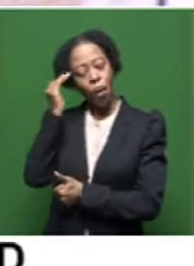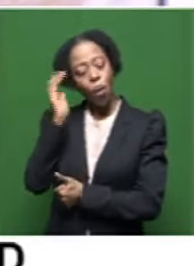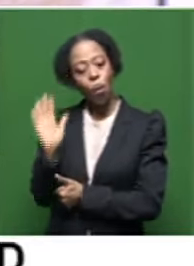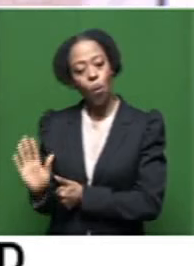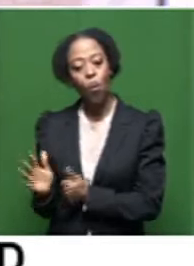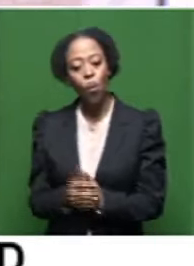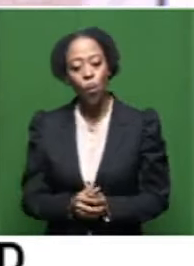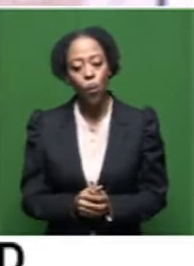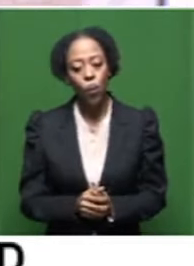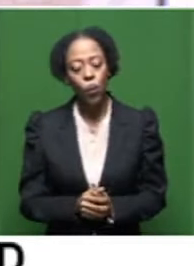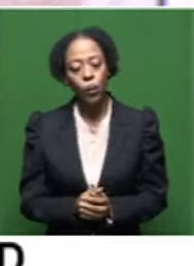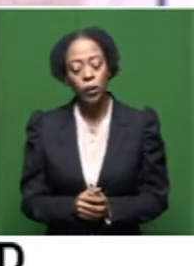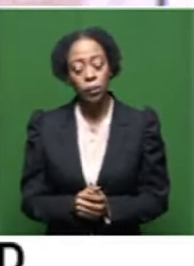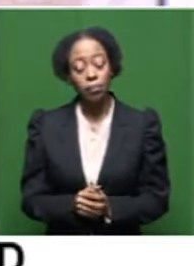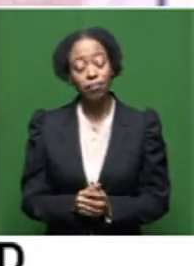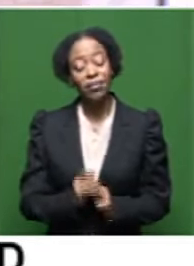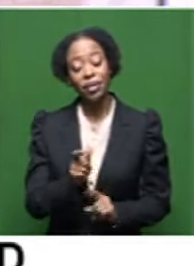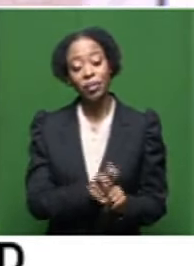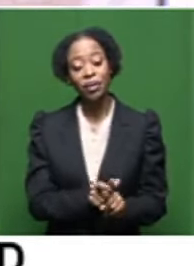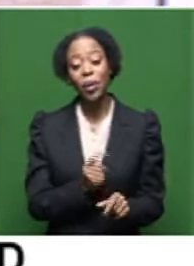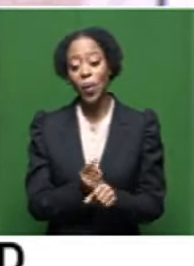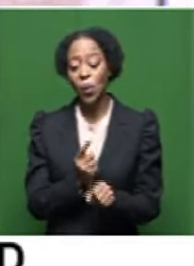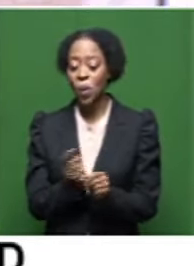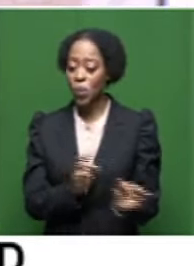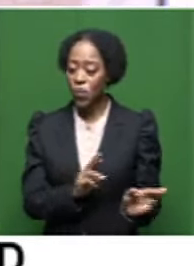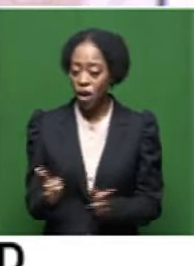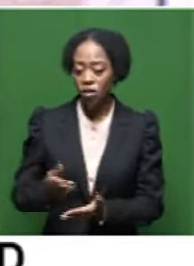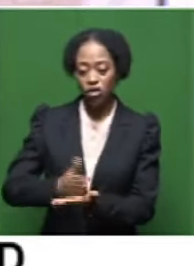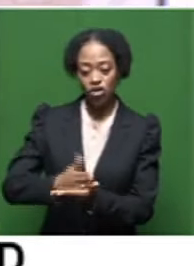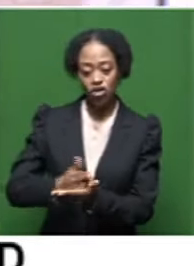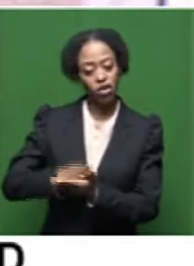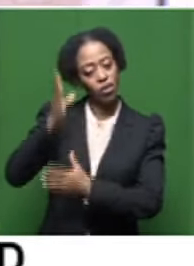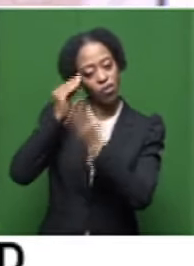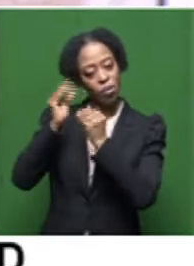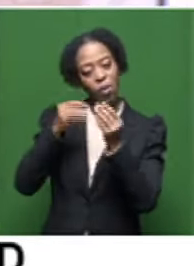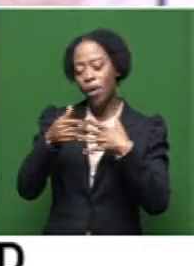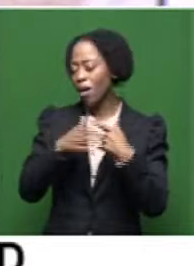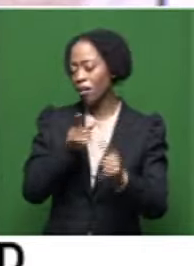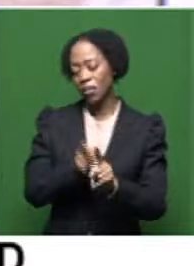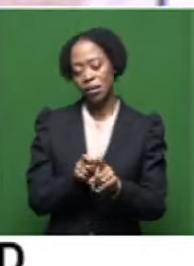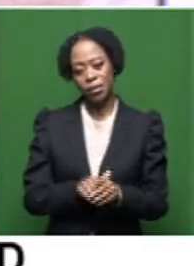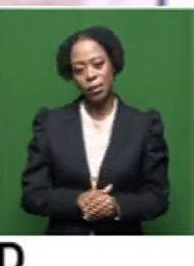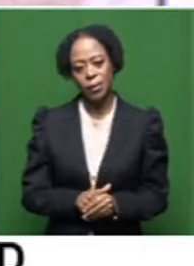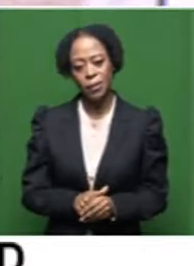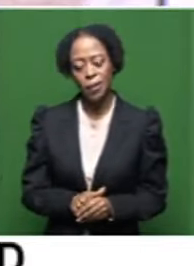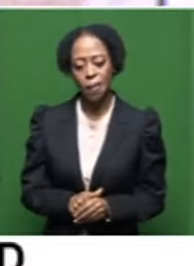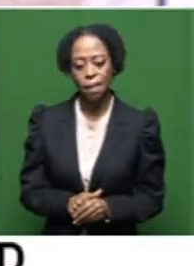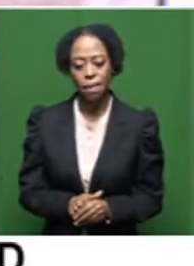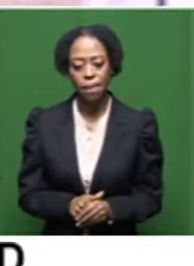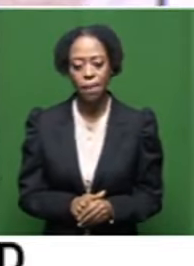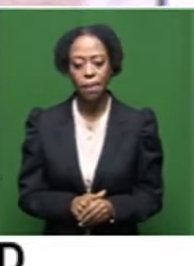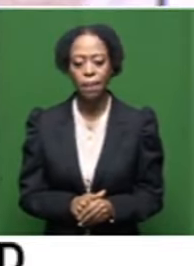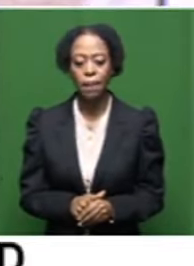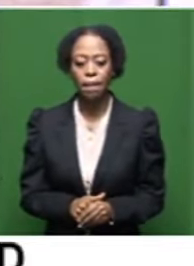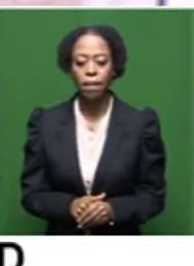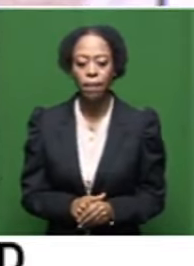yeah, he was someone who was always prepared to share anything with anyone. And then we've got a few